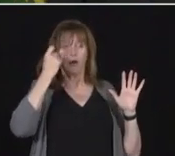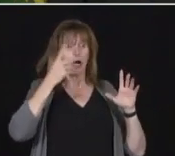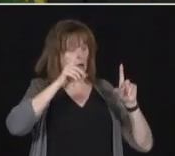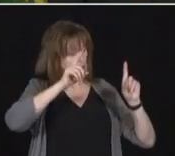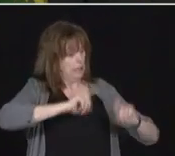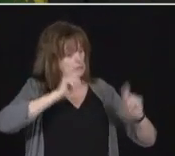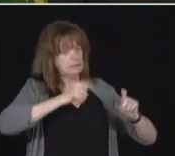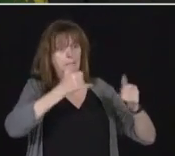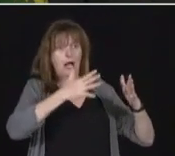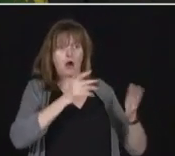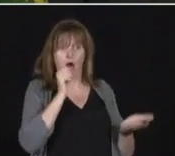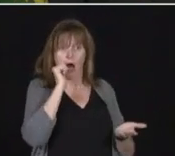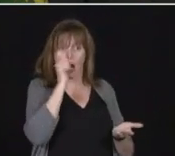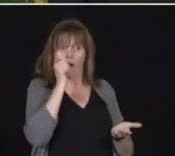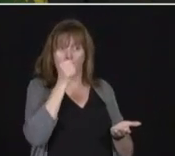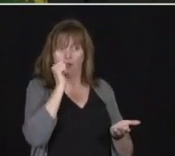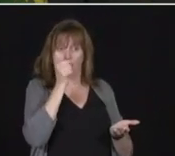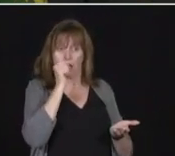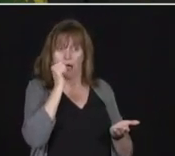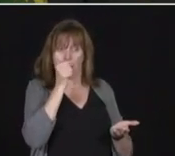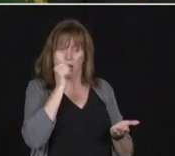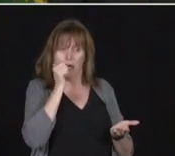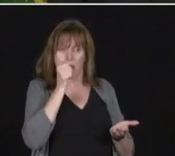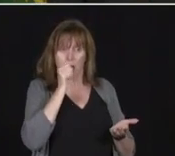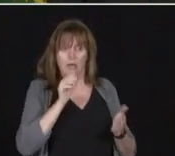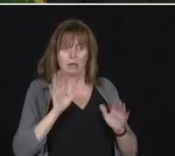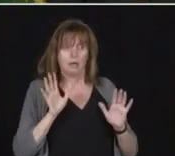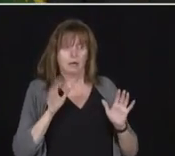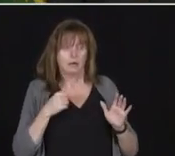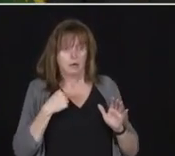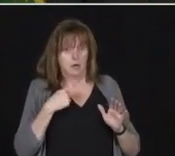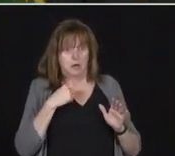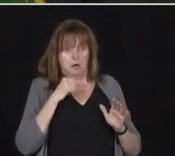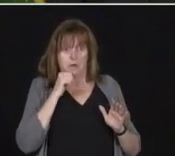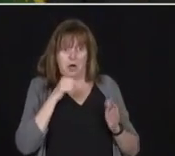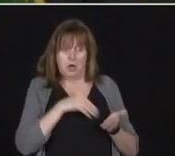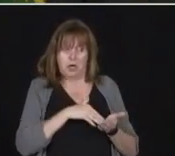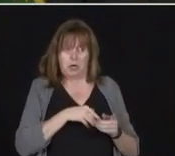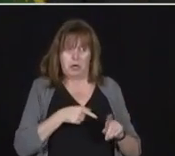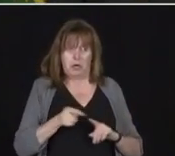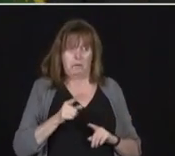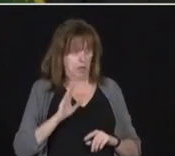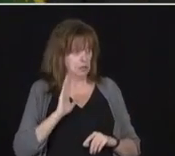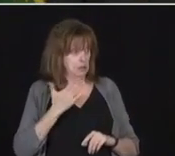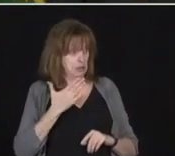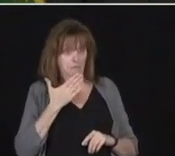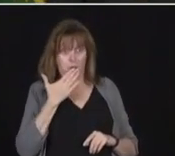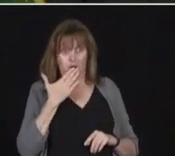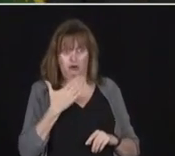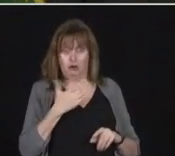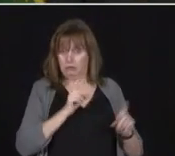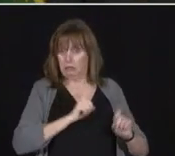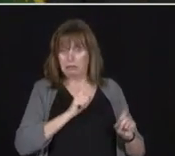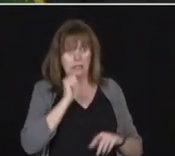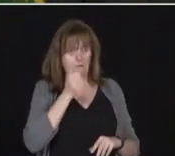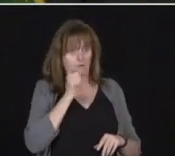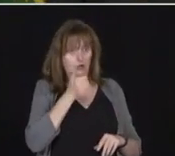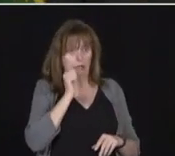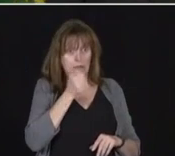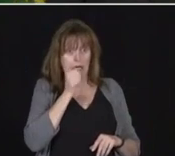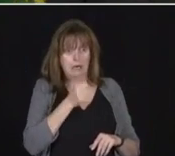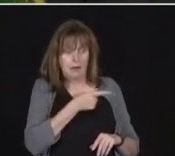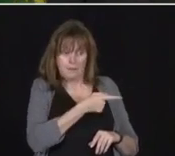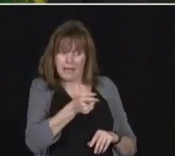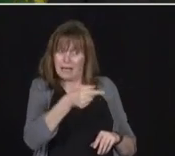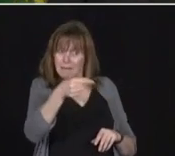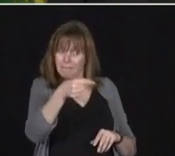And again, I'm no medical expert, but I think that's pretty good testing. So every day they get tested. And they're going to be paying for it. on top